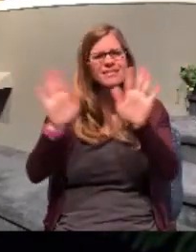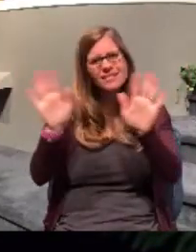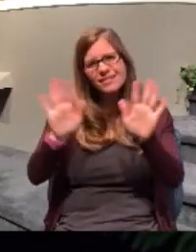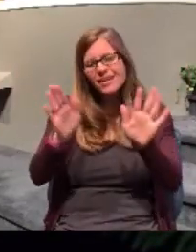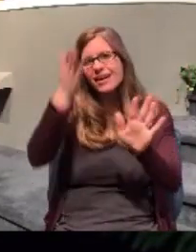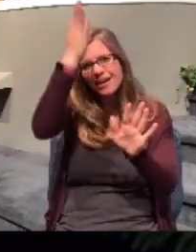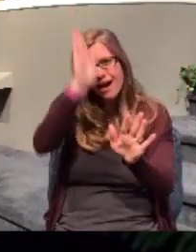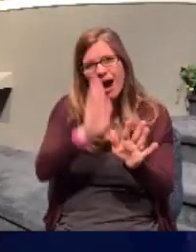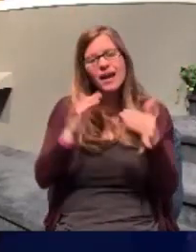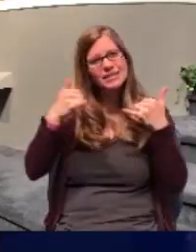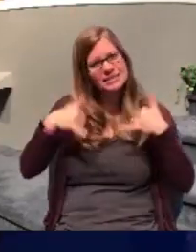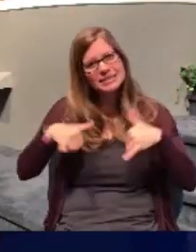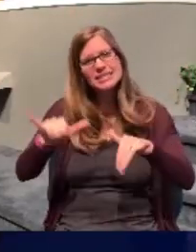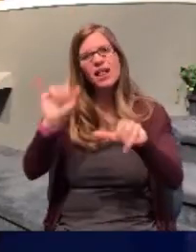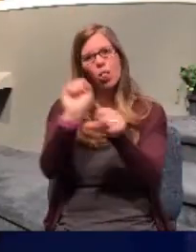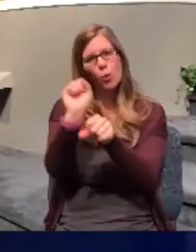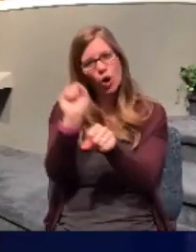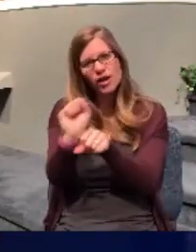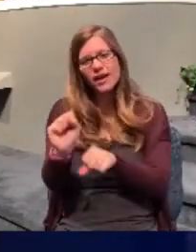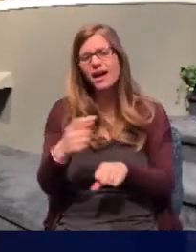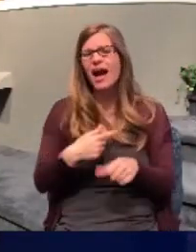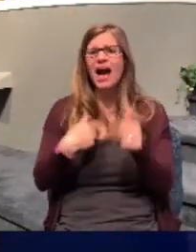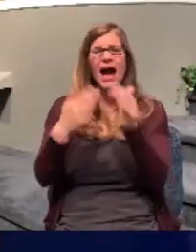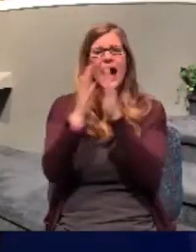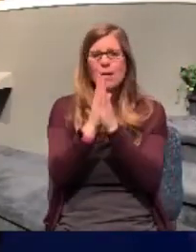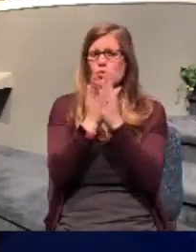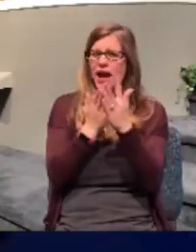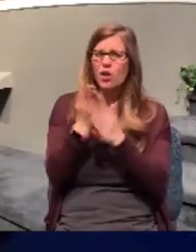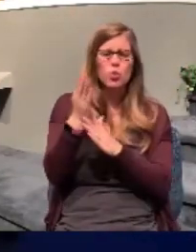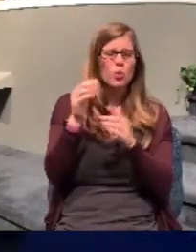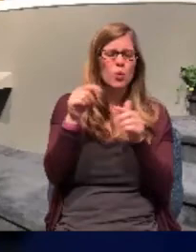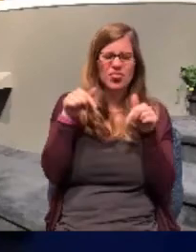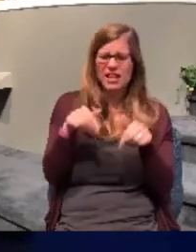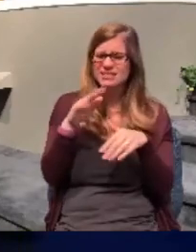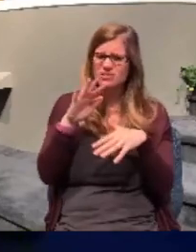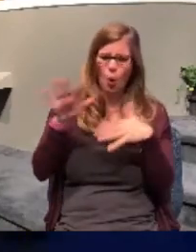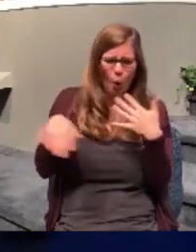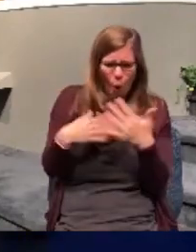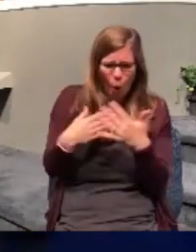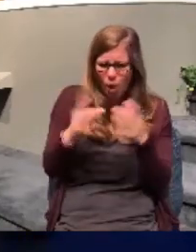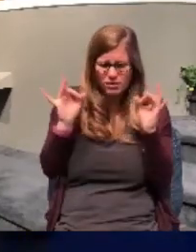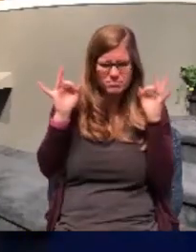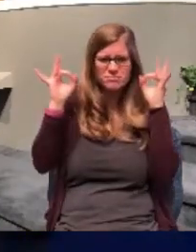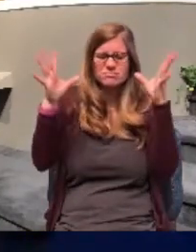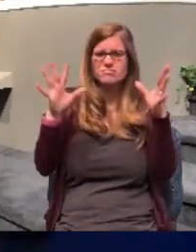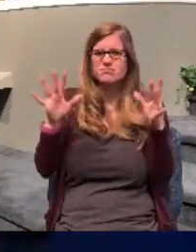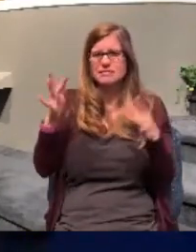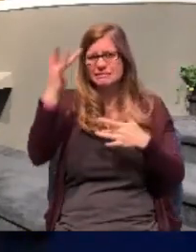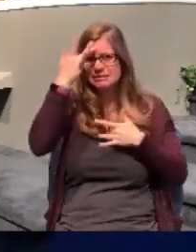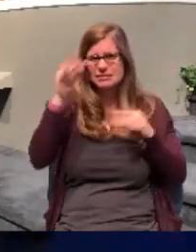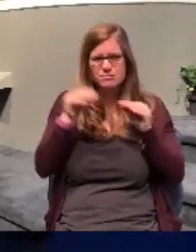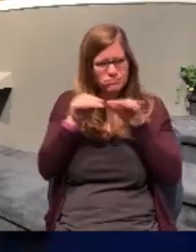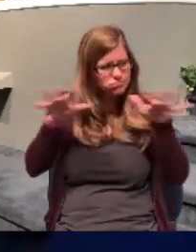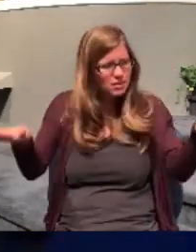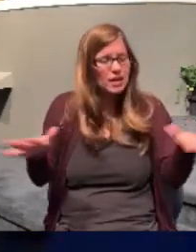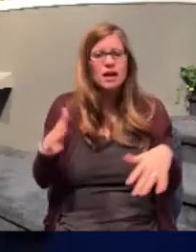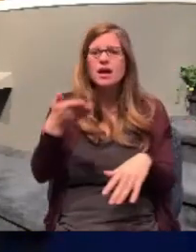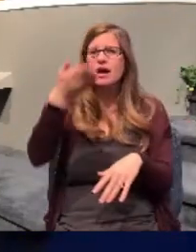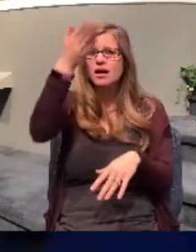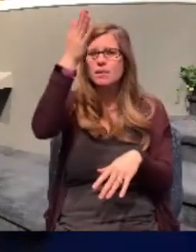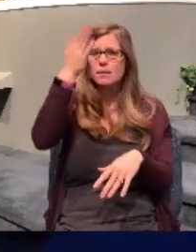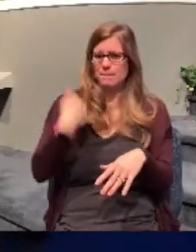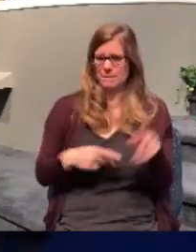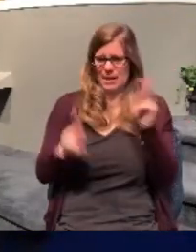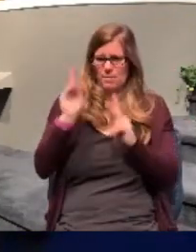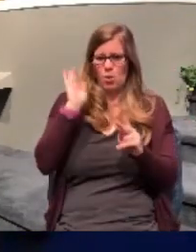at work. I'm praying that through this whole pandemic that that God will draw more people to himself, that people